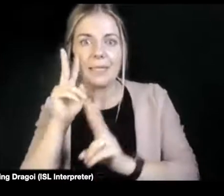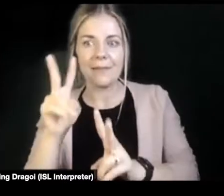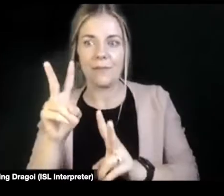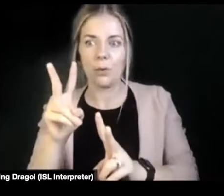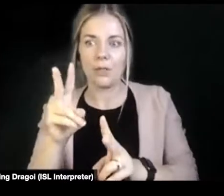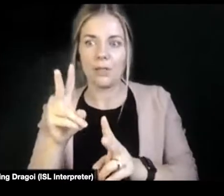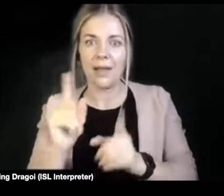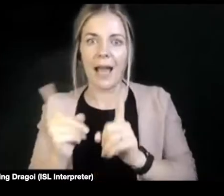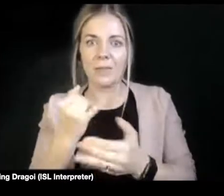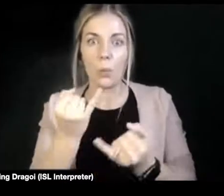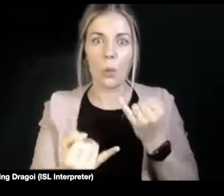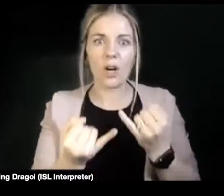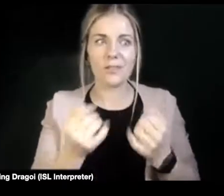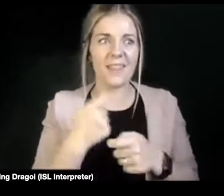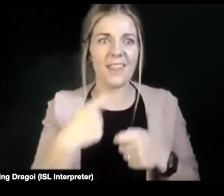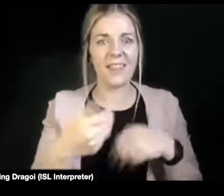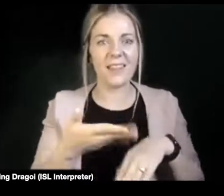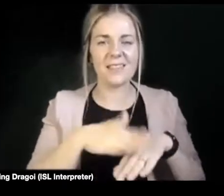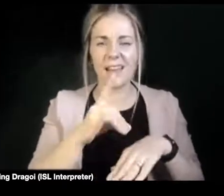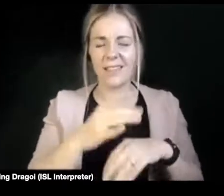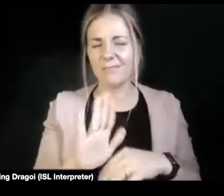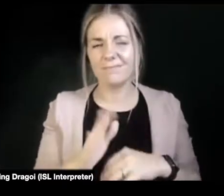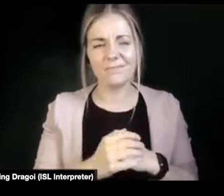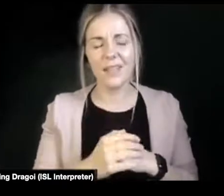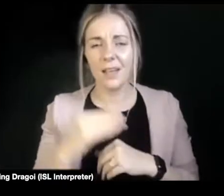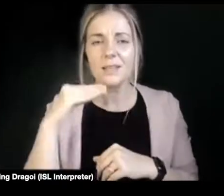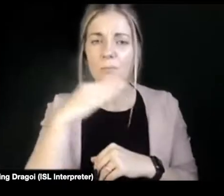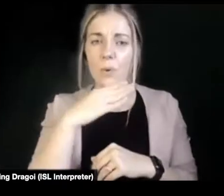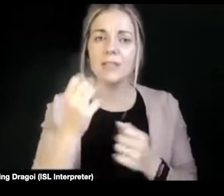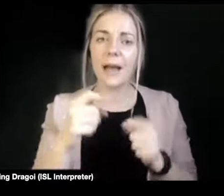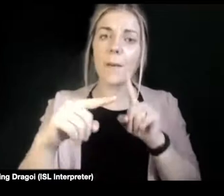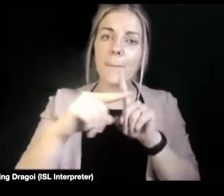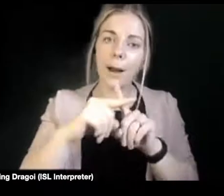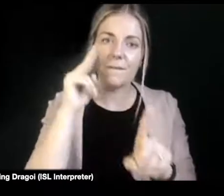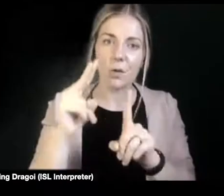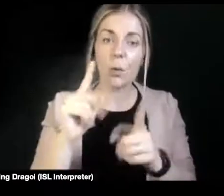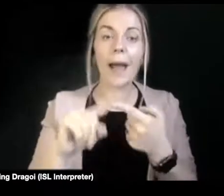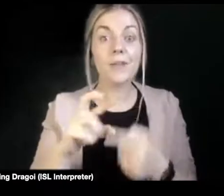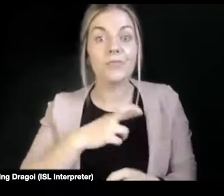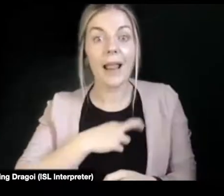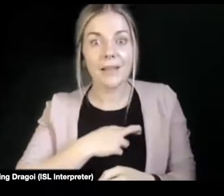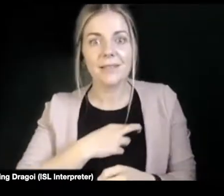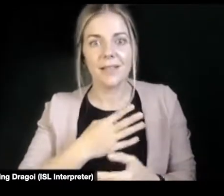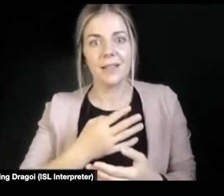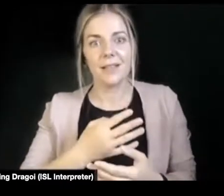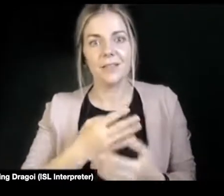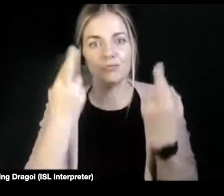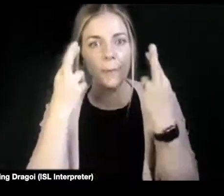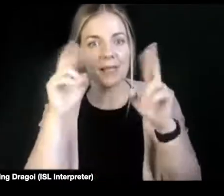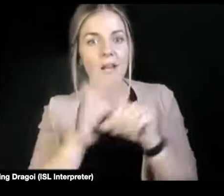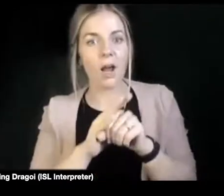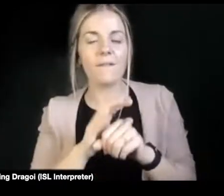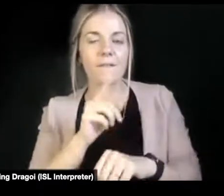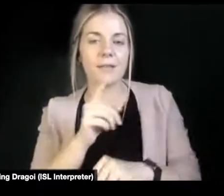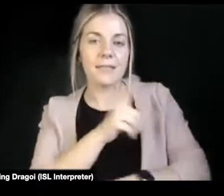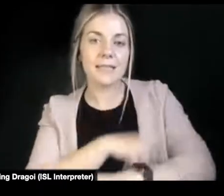kind of things. So it's really important to have that positive images and realistic representation. And then the other thing really is that the